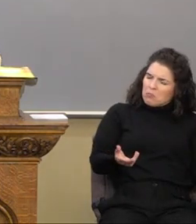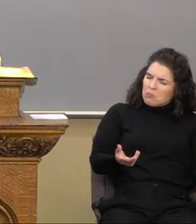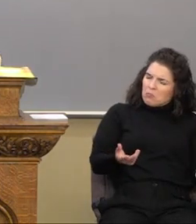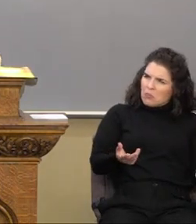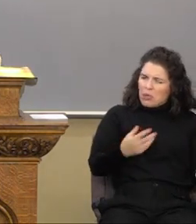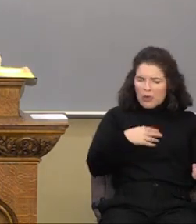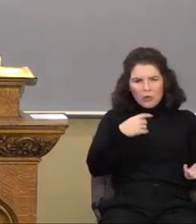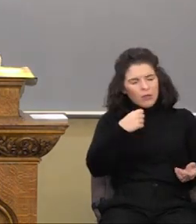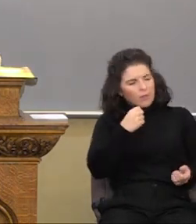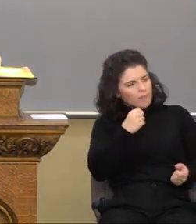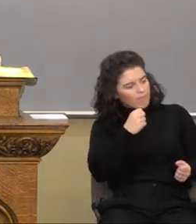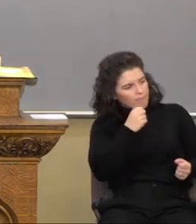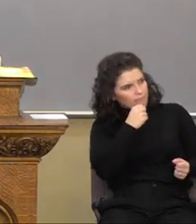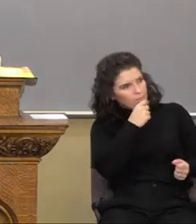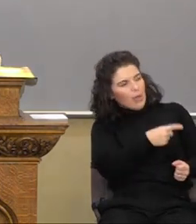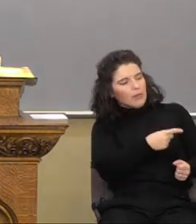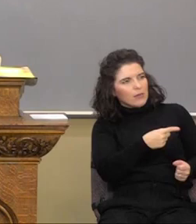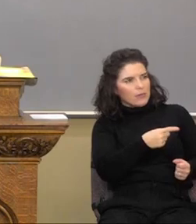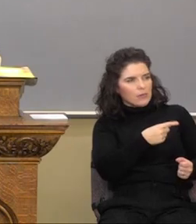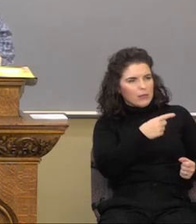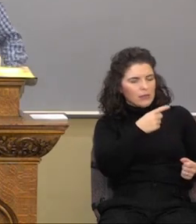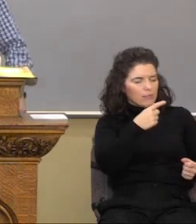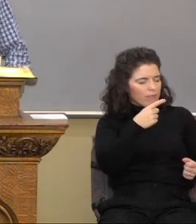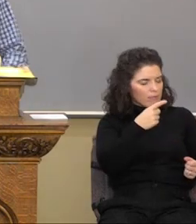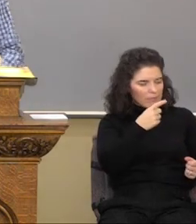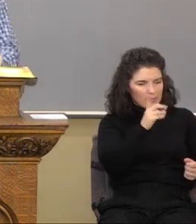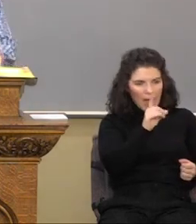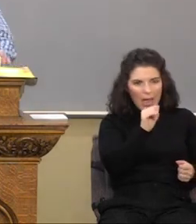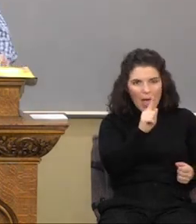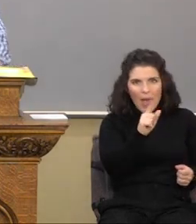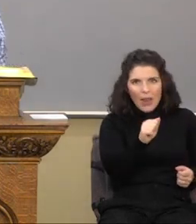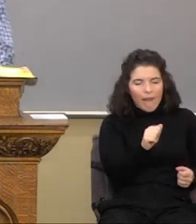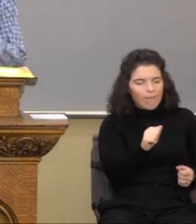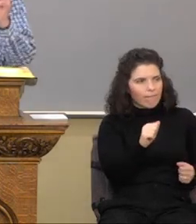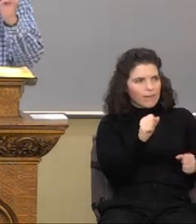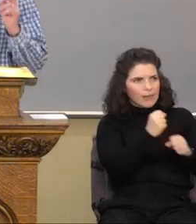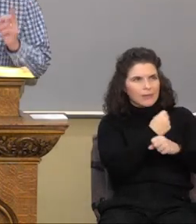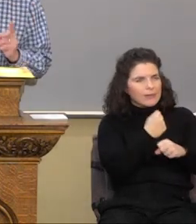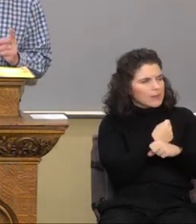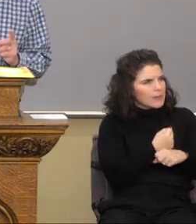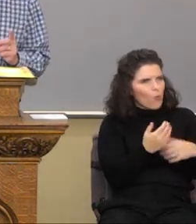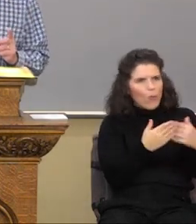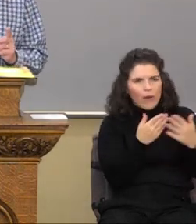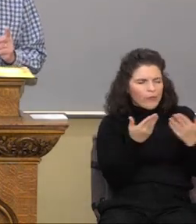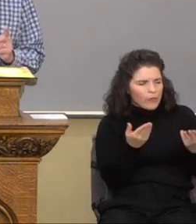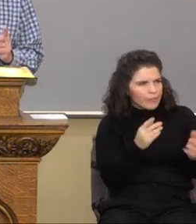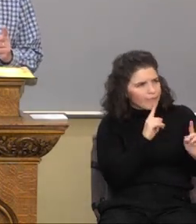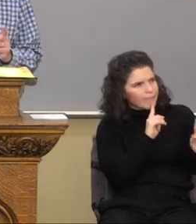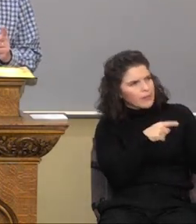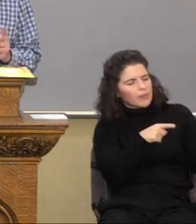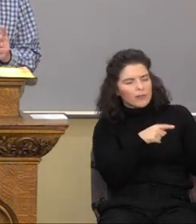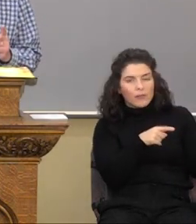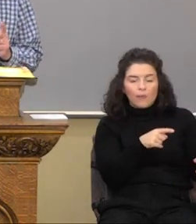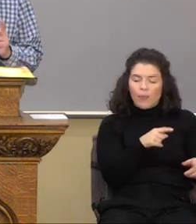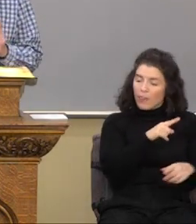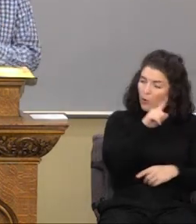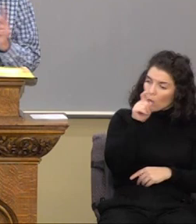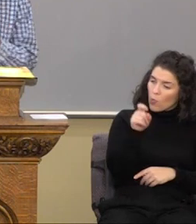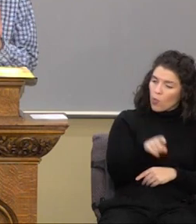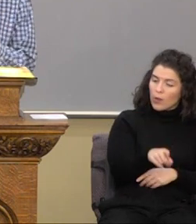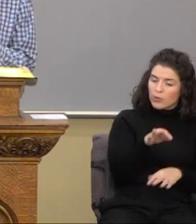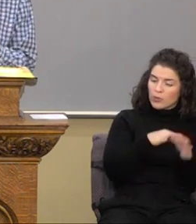the data and the cold heart sterile statistics, so on and so forth. The question that Jesus Christ asked is